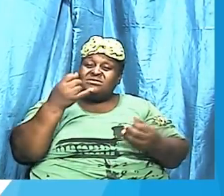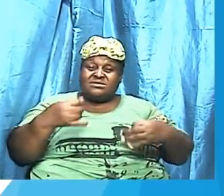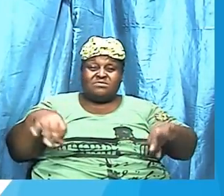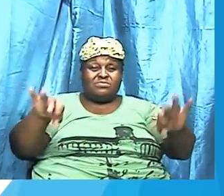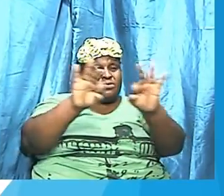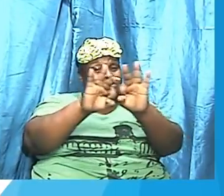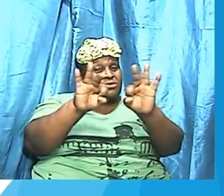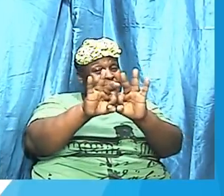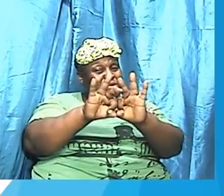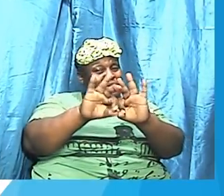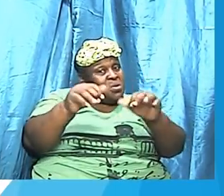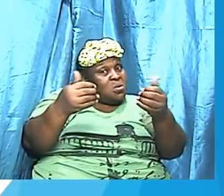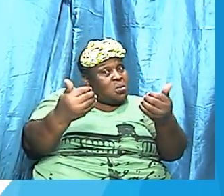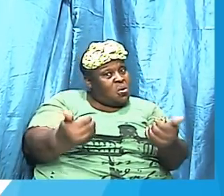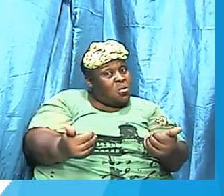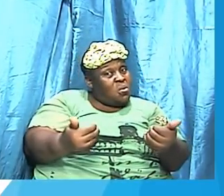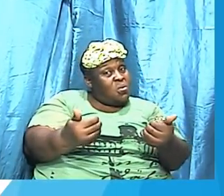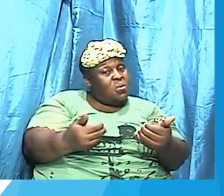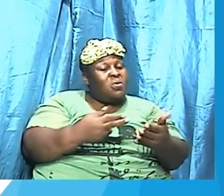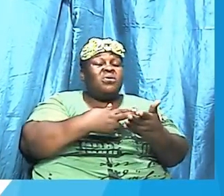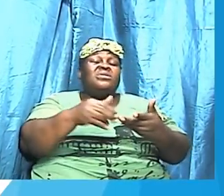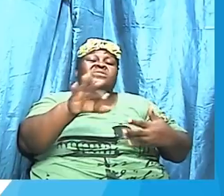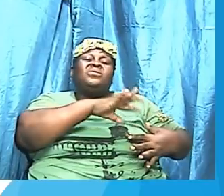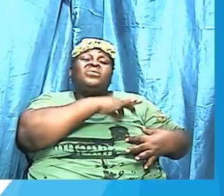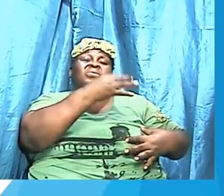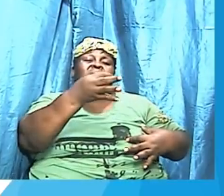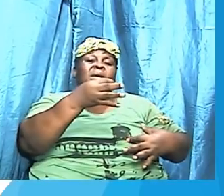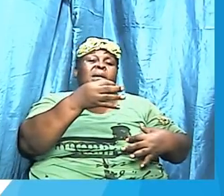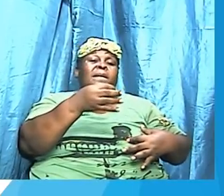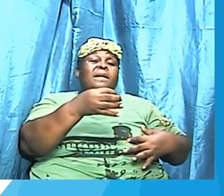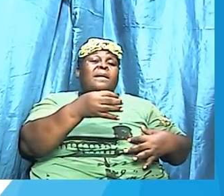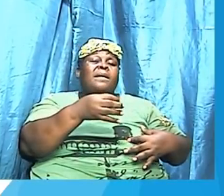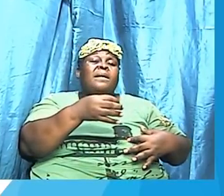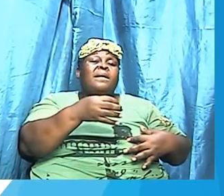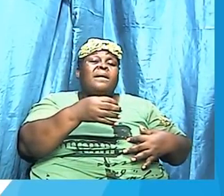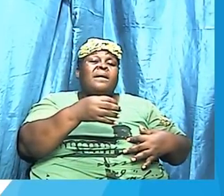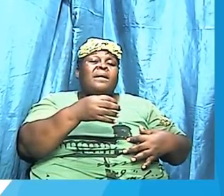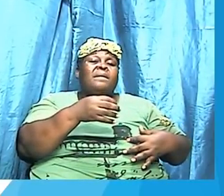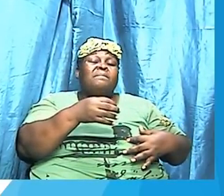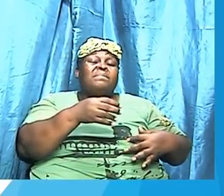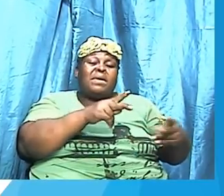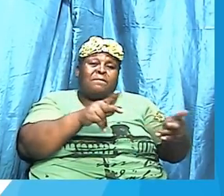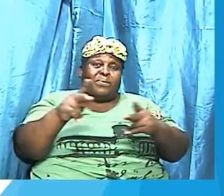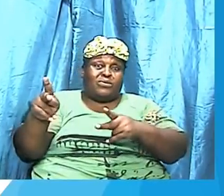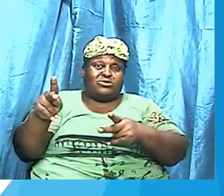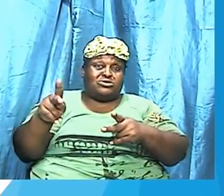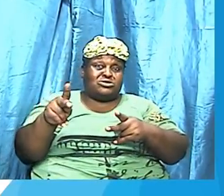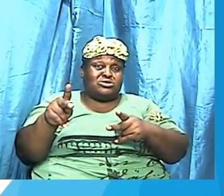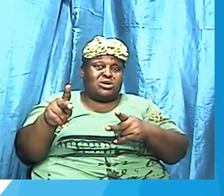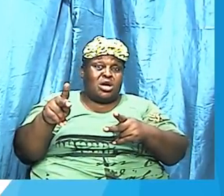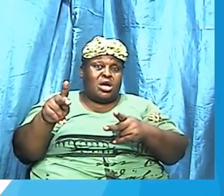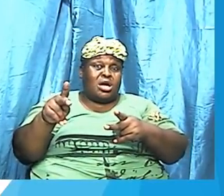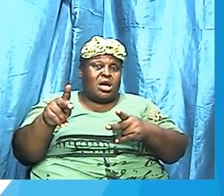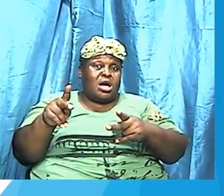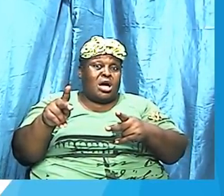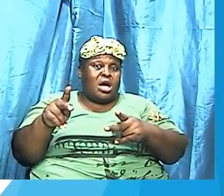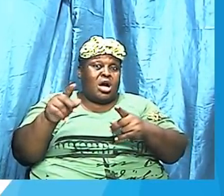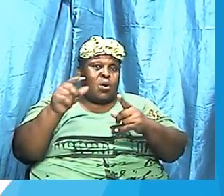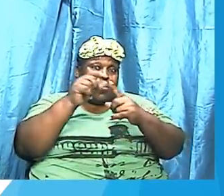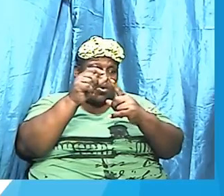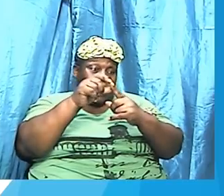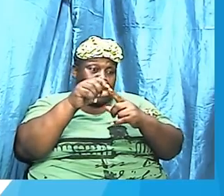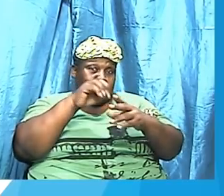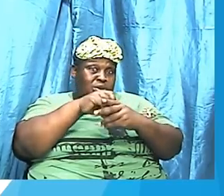how it works. The Holy Ghost may drop a rima word into our hearts, supernaturally remind